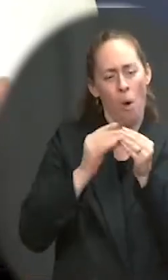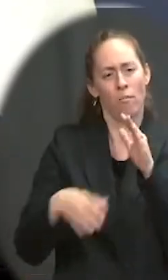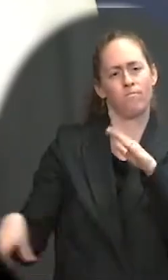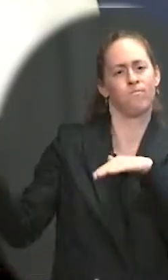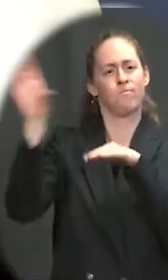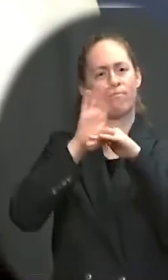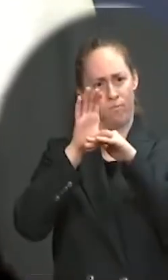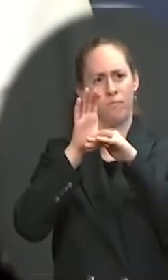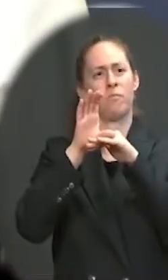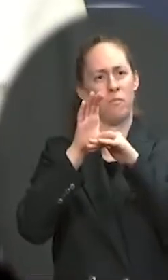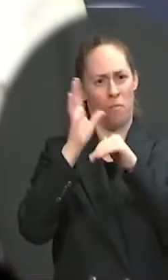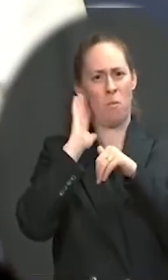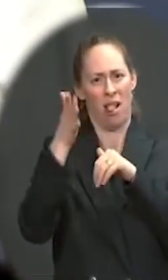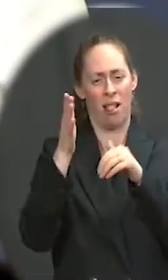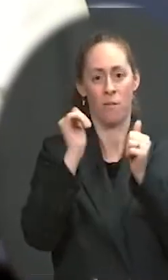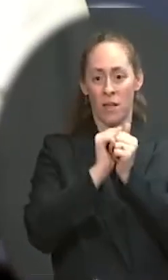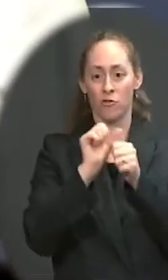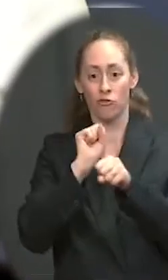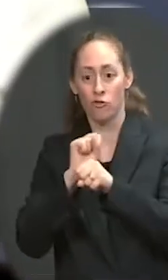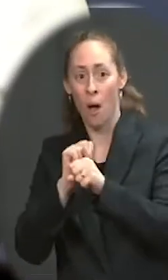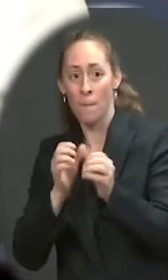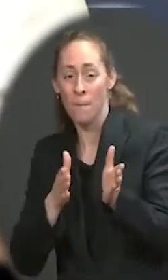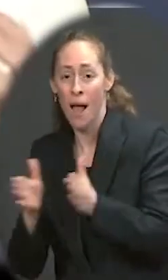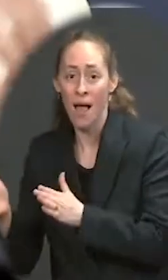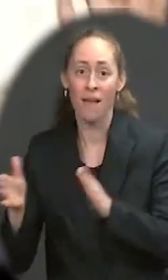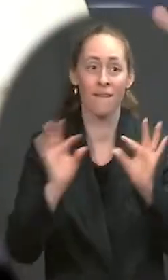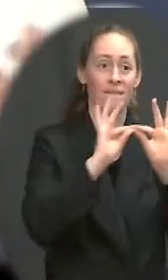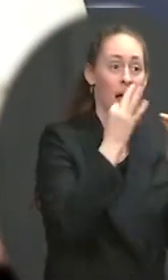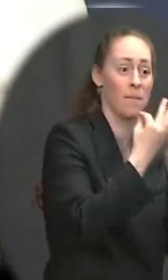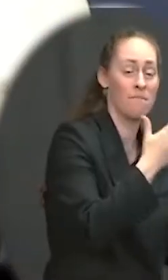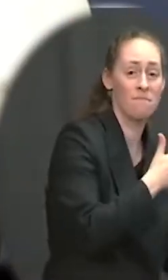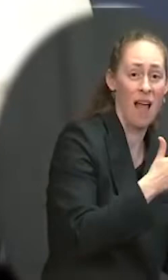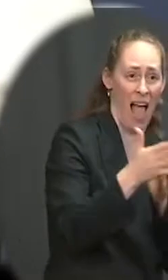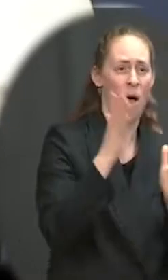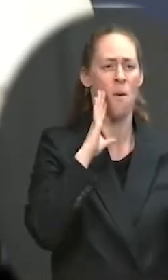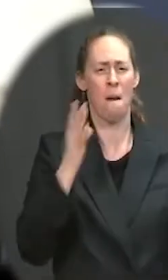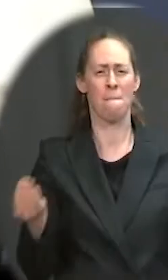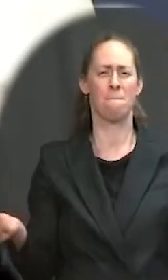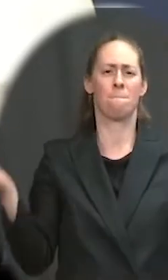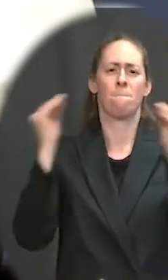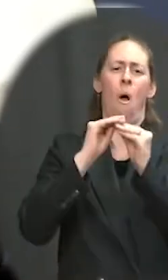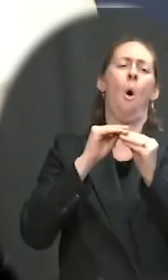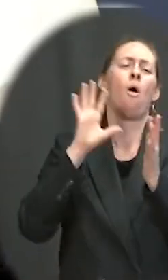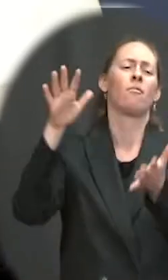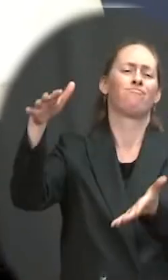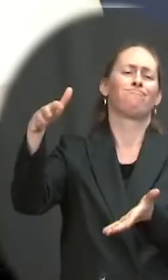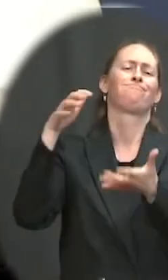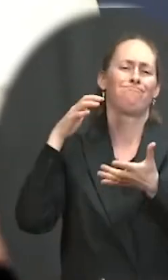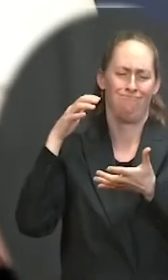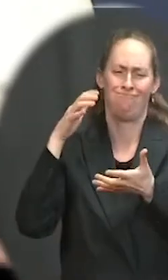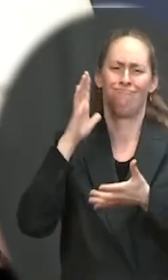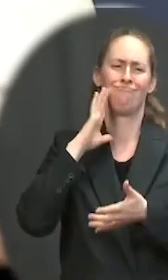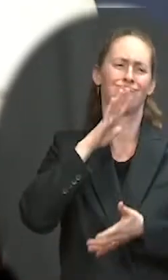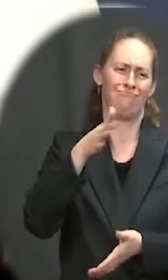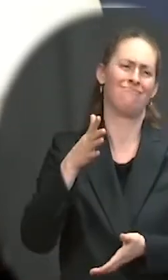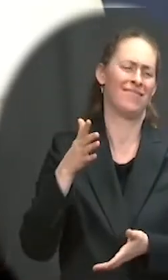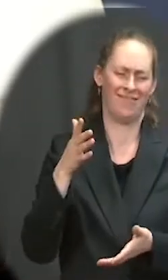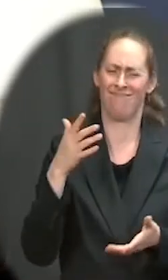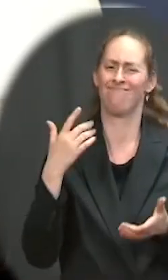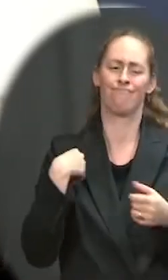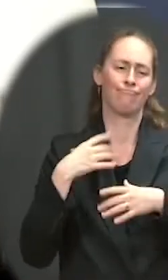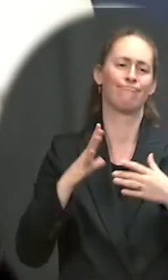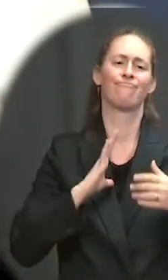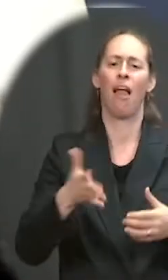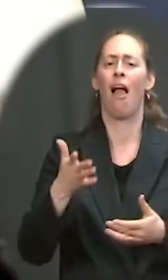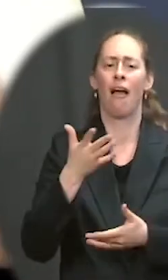This is in large part because labor force participation will be nearly a full percentage point higher due to the effects of the benefits of childcare